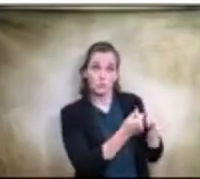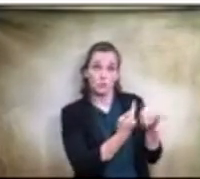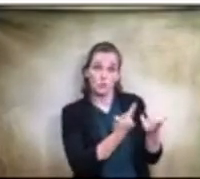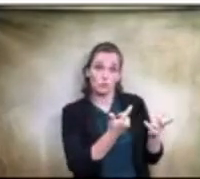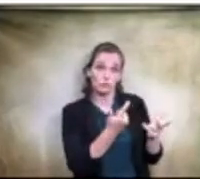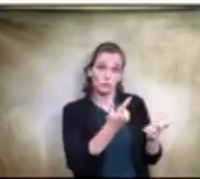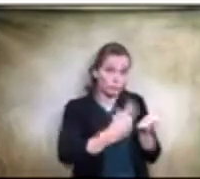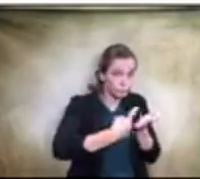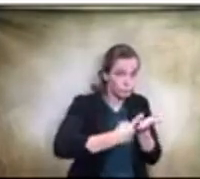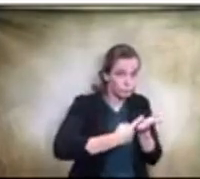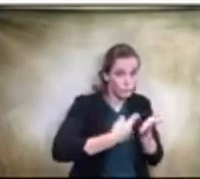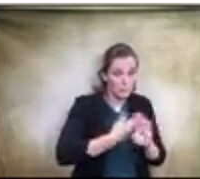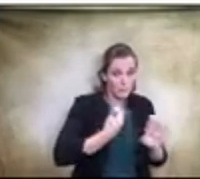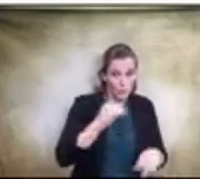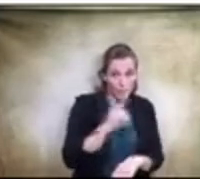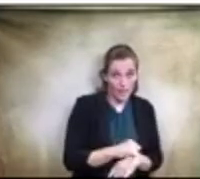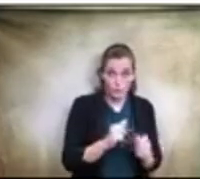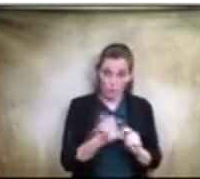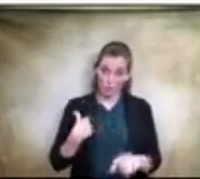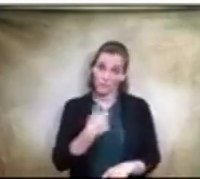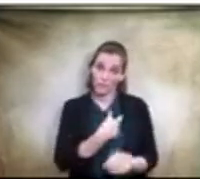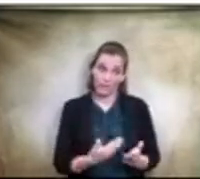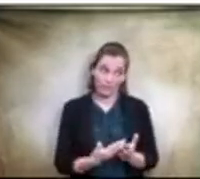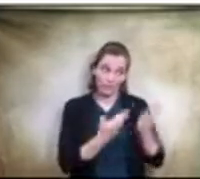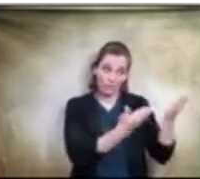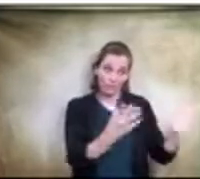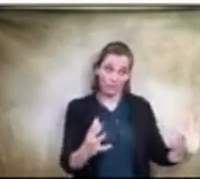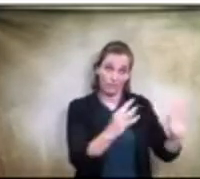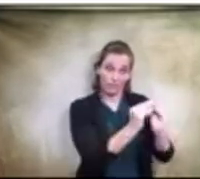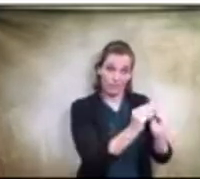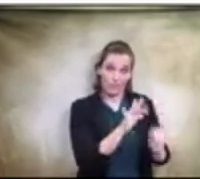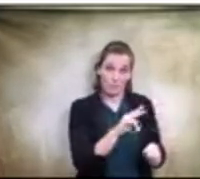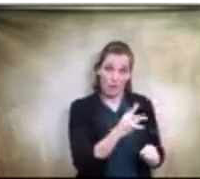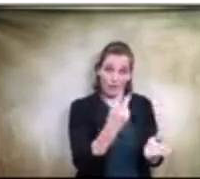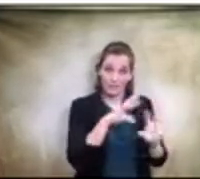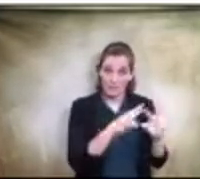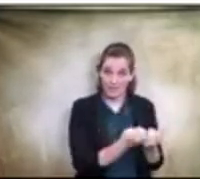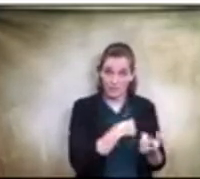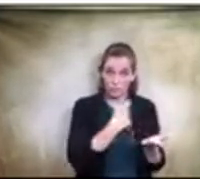Has the bond committee been reconvened to go over this information with them?